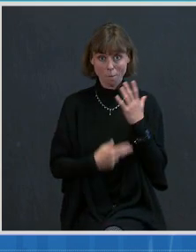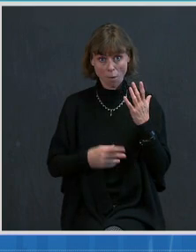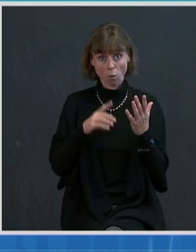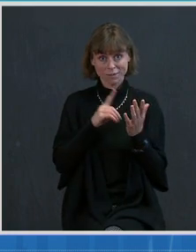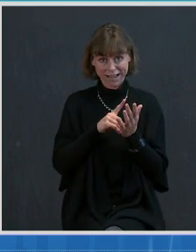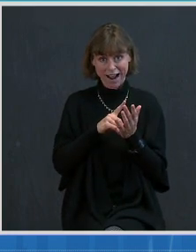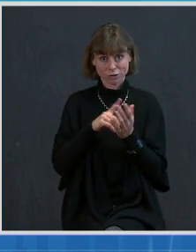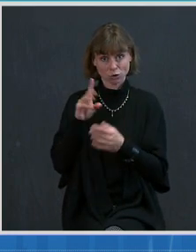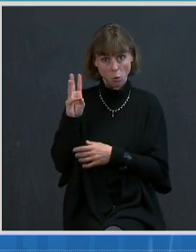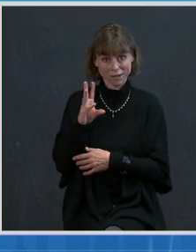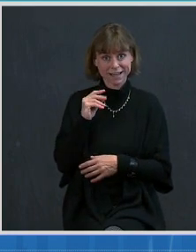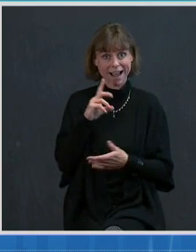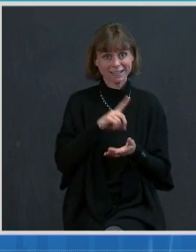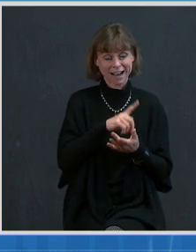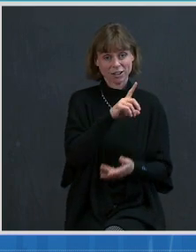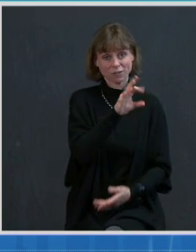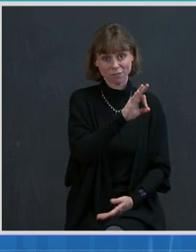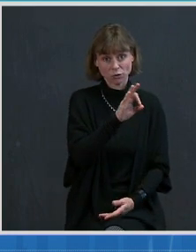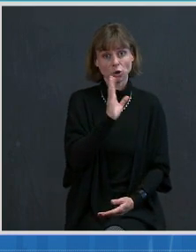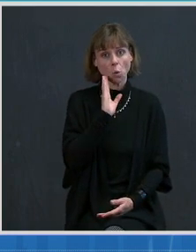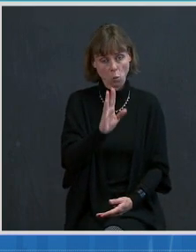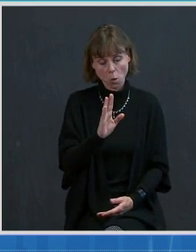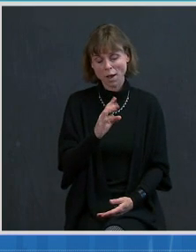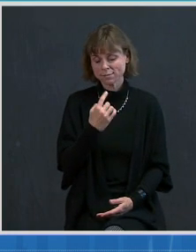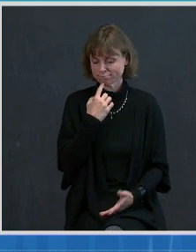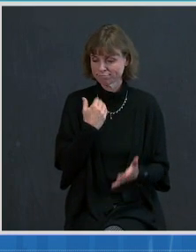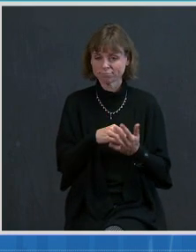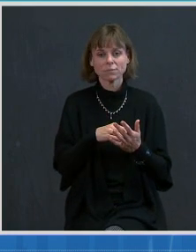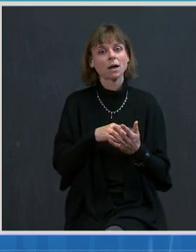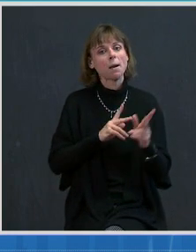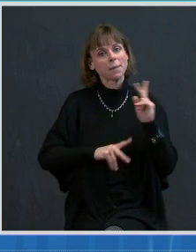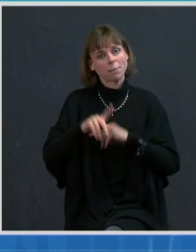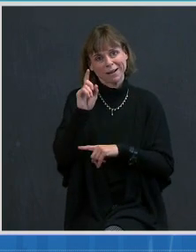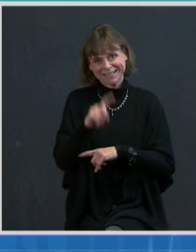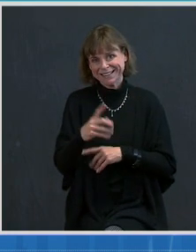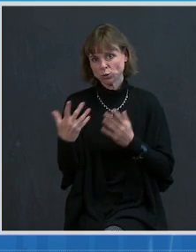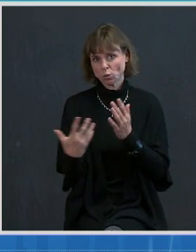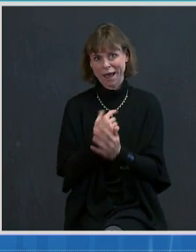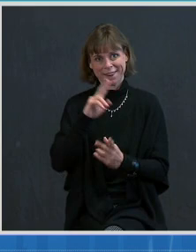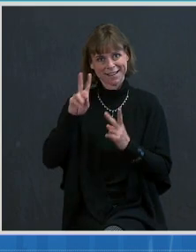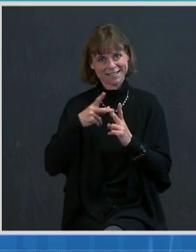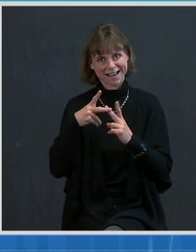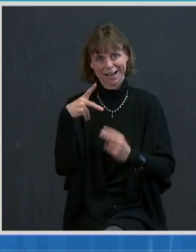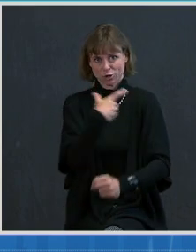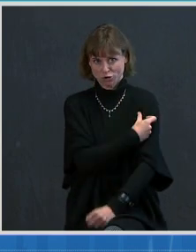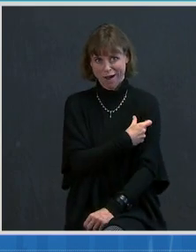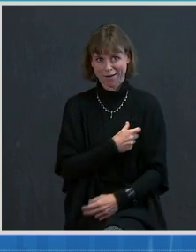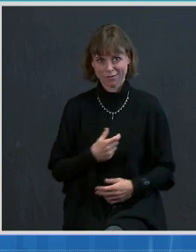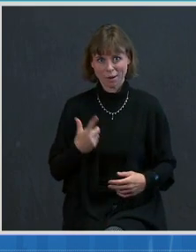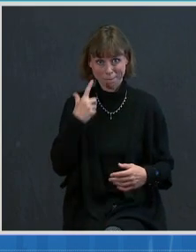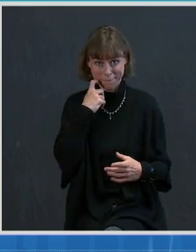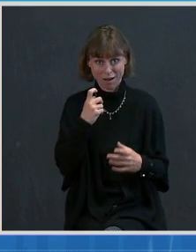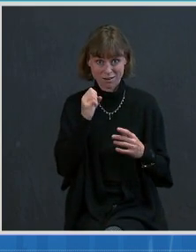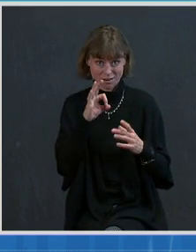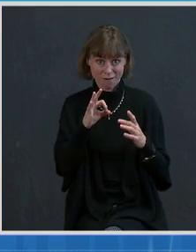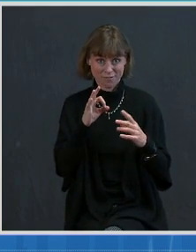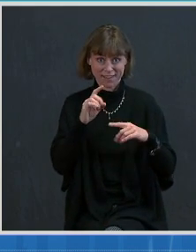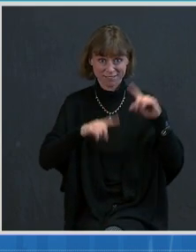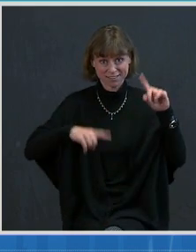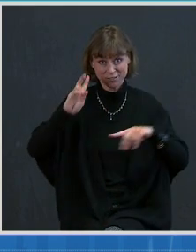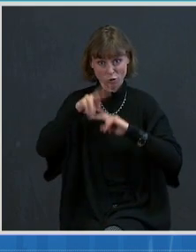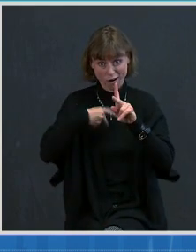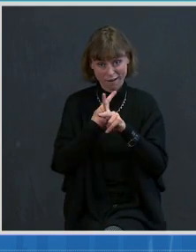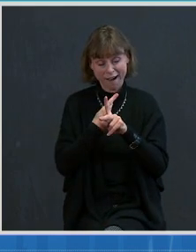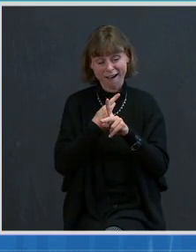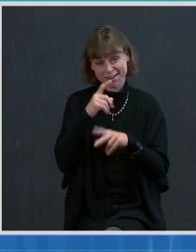that people will get their second shot, largely because of the durability and the variance. So as we report these